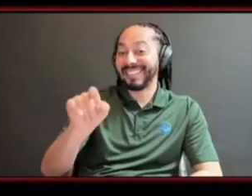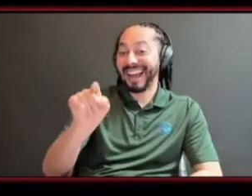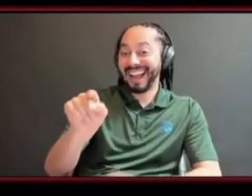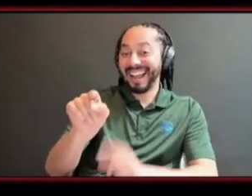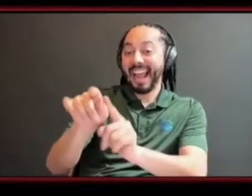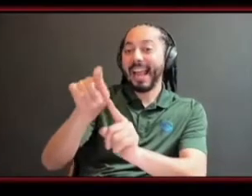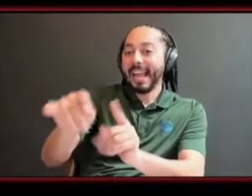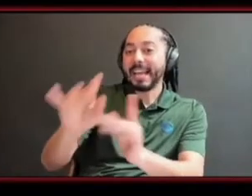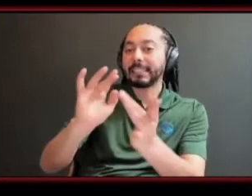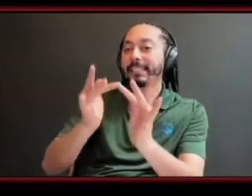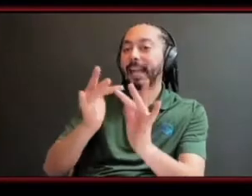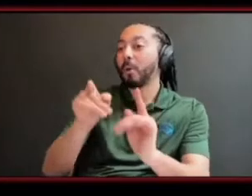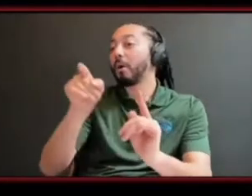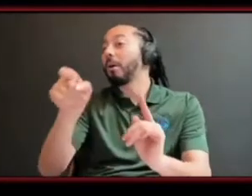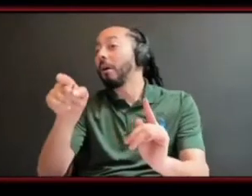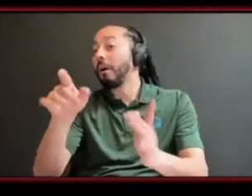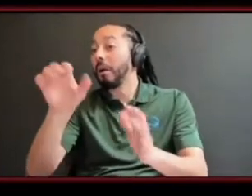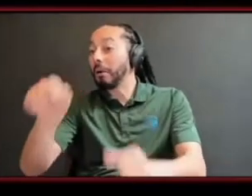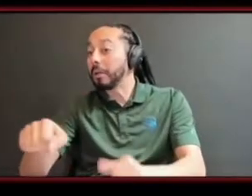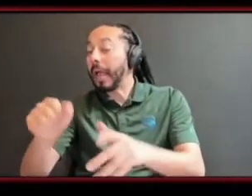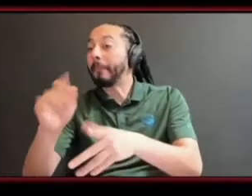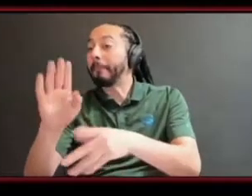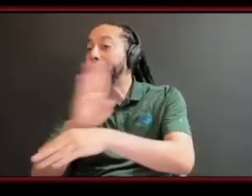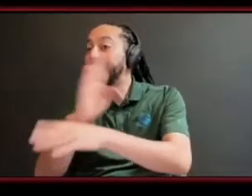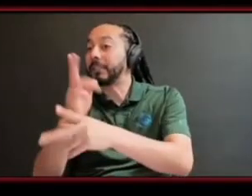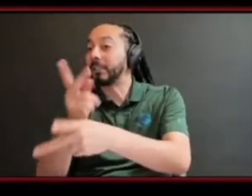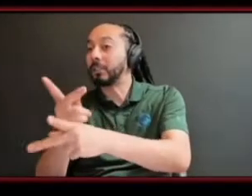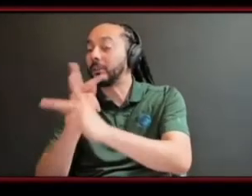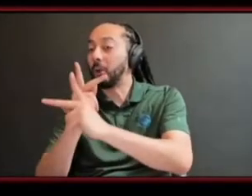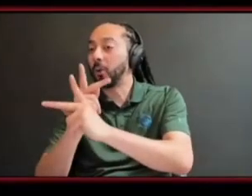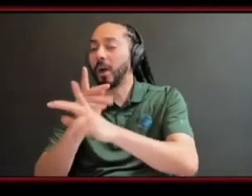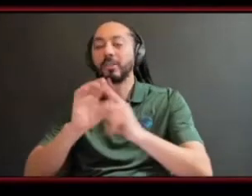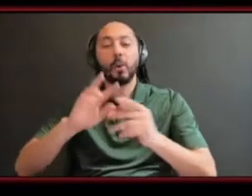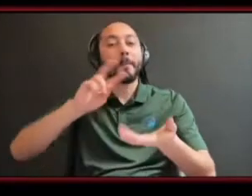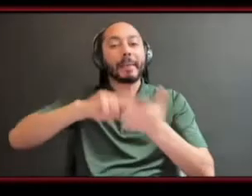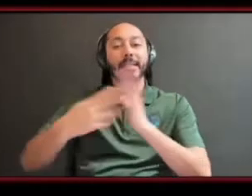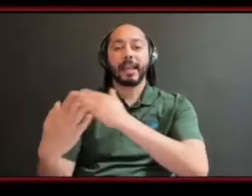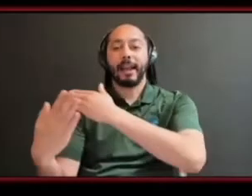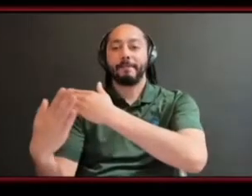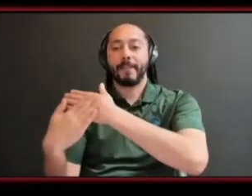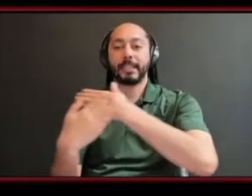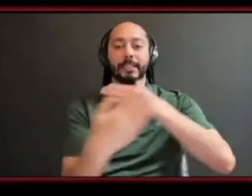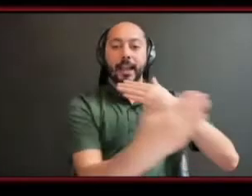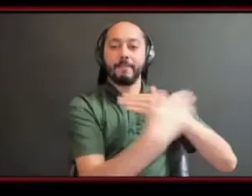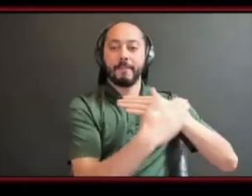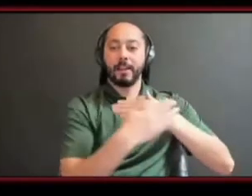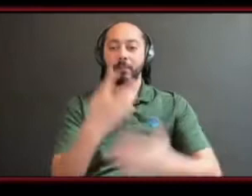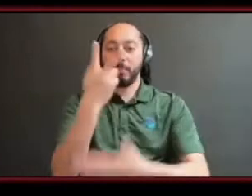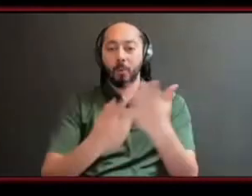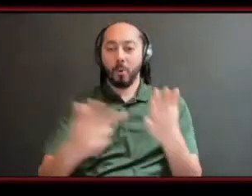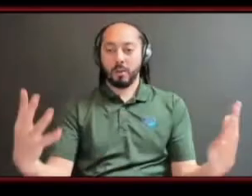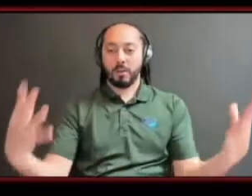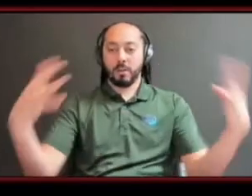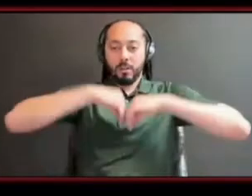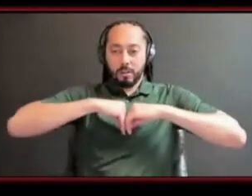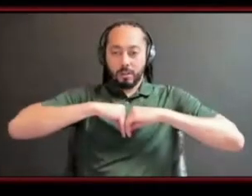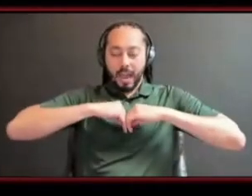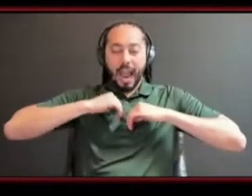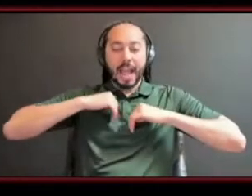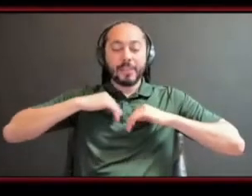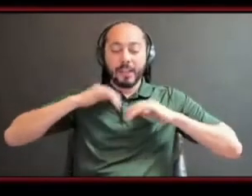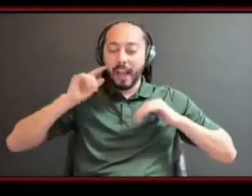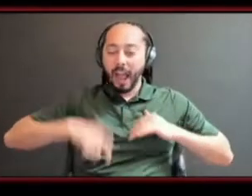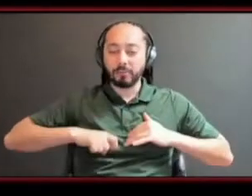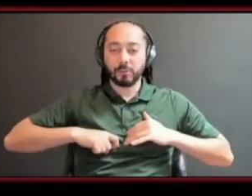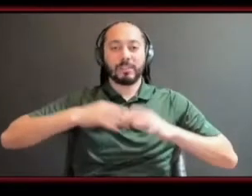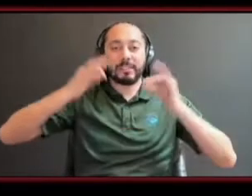business loan advice they're going to give me different advice that's going to give me a whole different perspective and i find you have to go outside of your circle to get